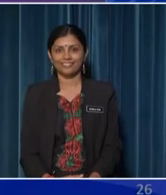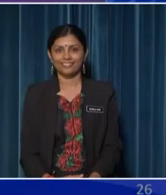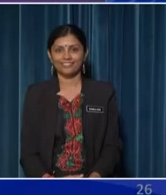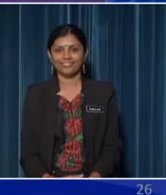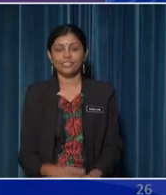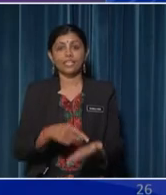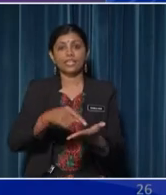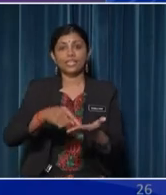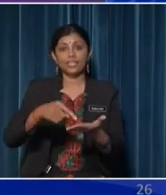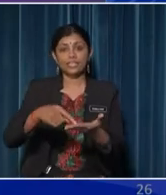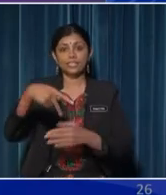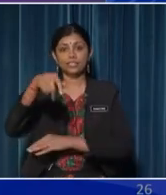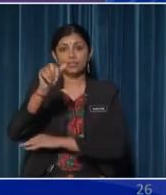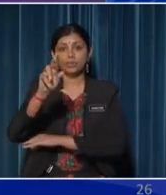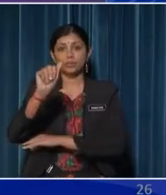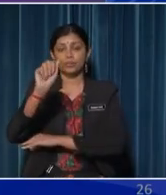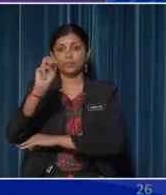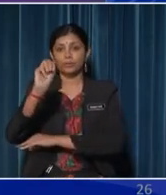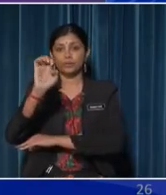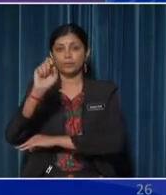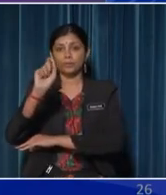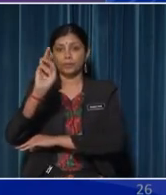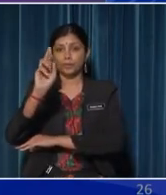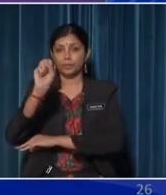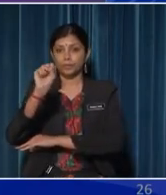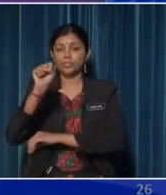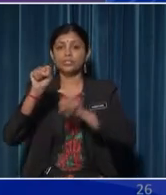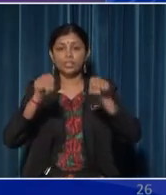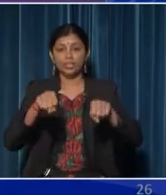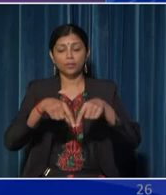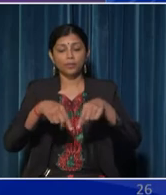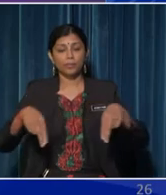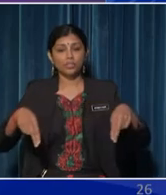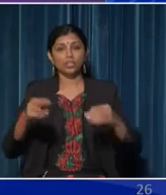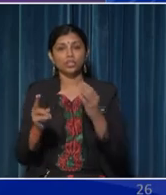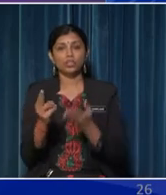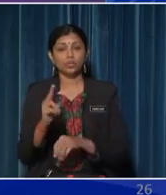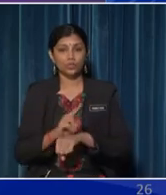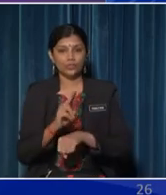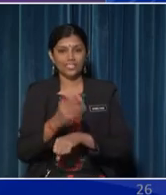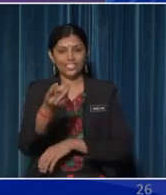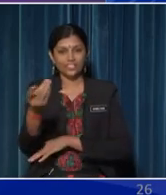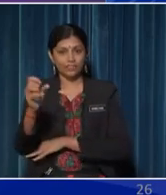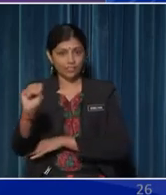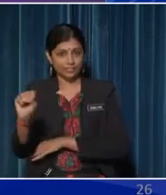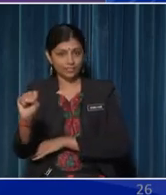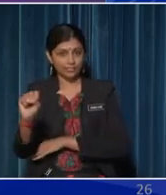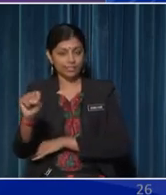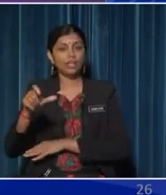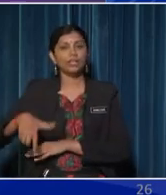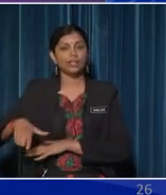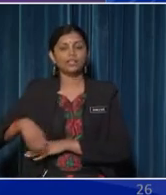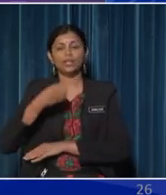These parameters can be measured by using additional devices I will elaborate